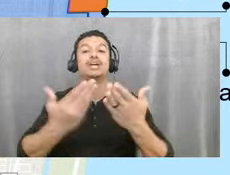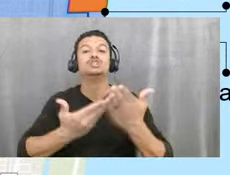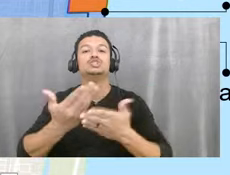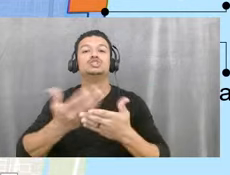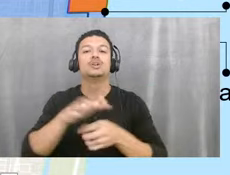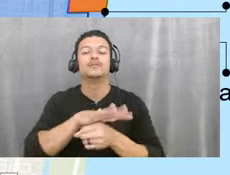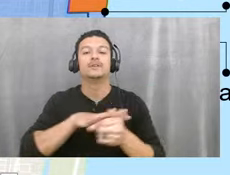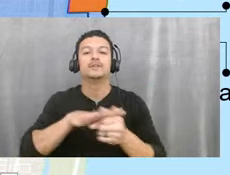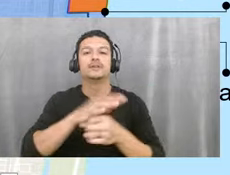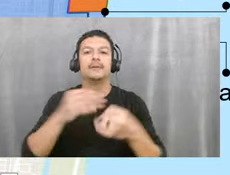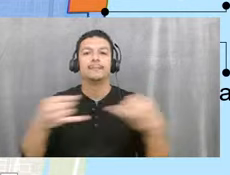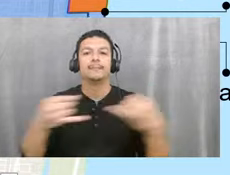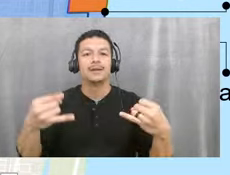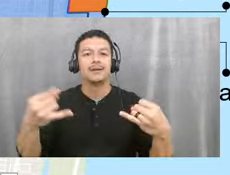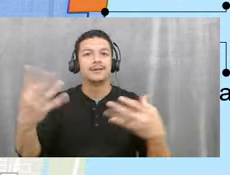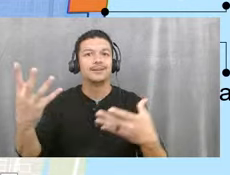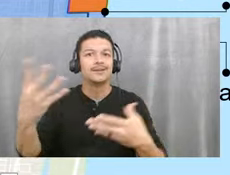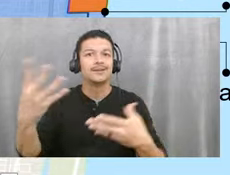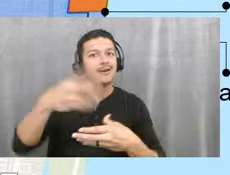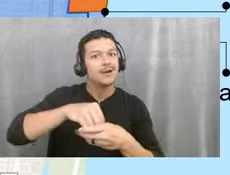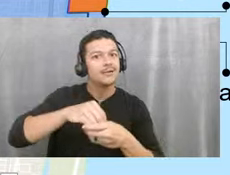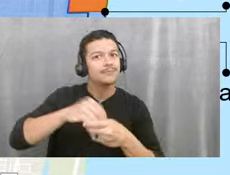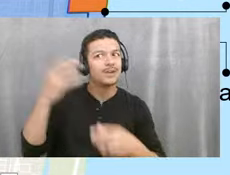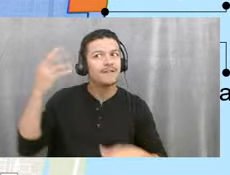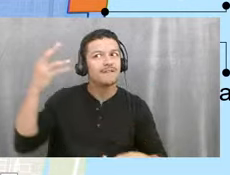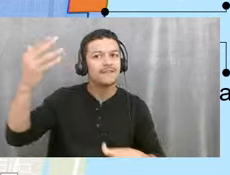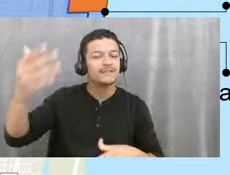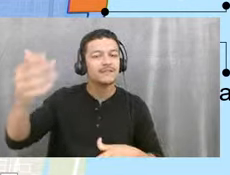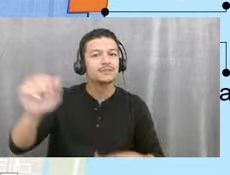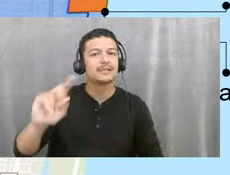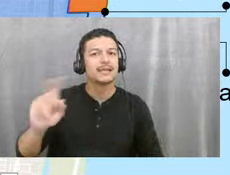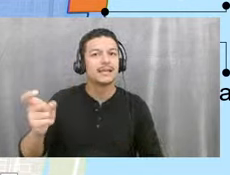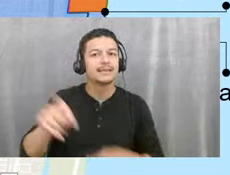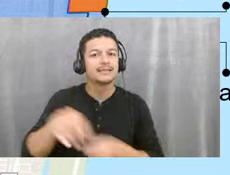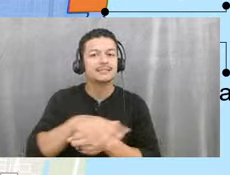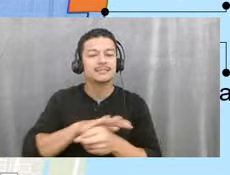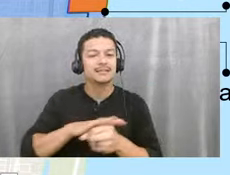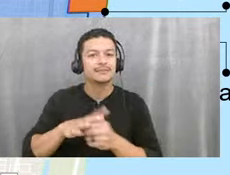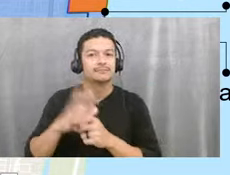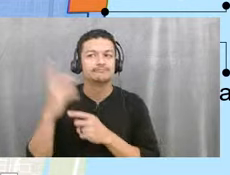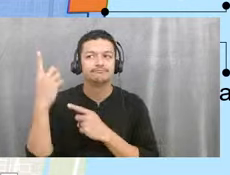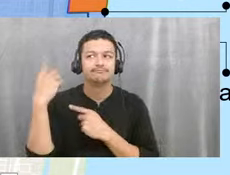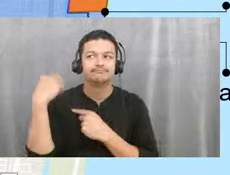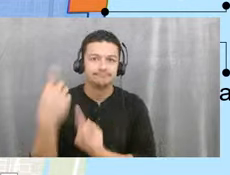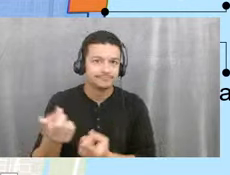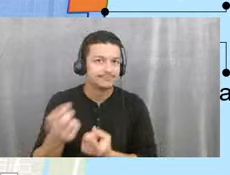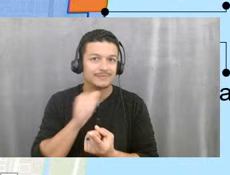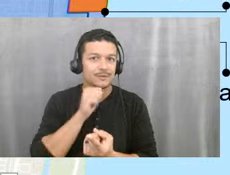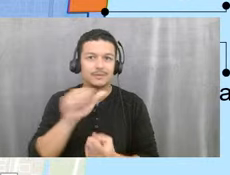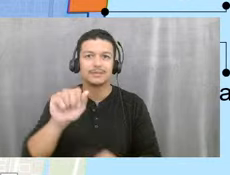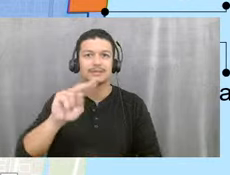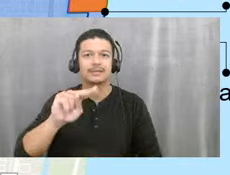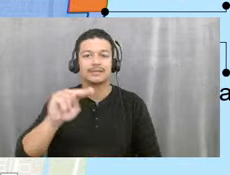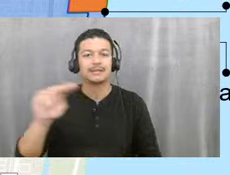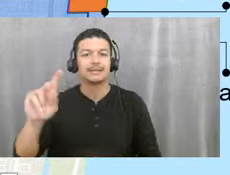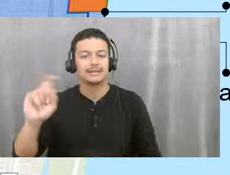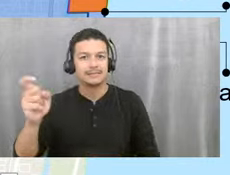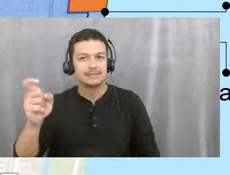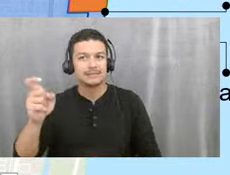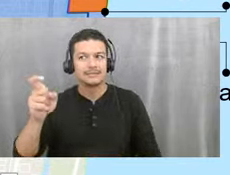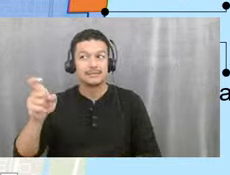because that's all within our future annexation area. So the, over the years, since we didn't annex them, the Gulf kind of grew their utilities,